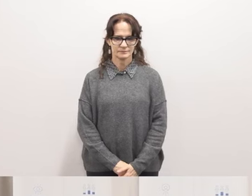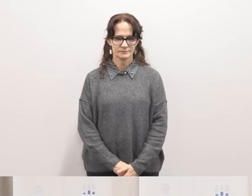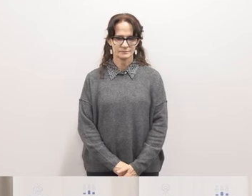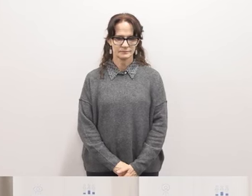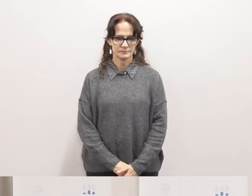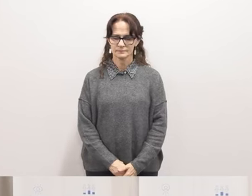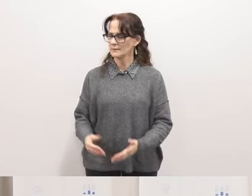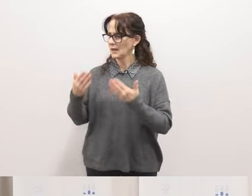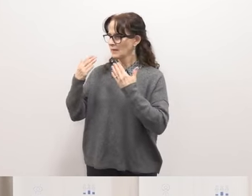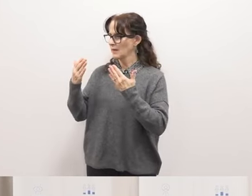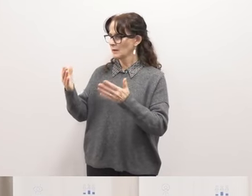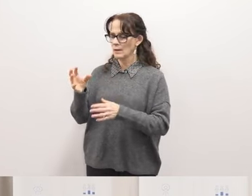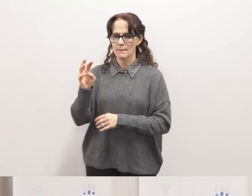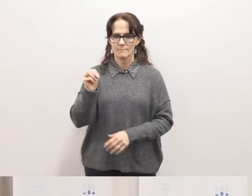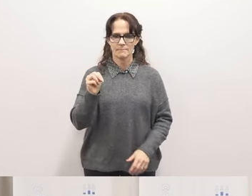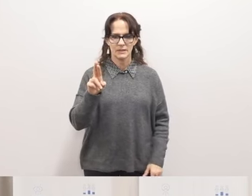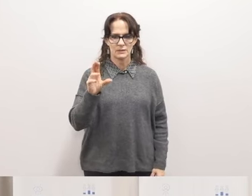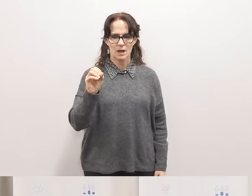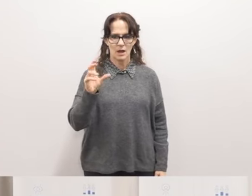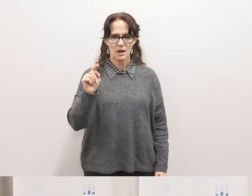thank you mr otto